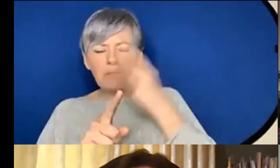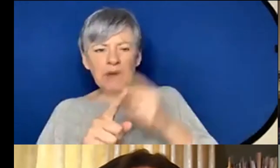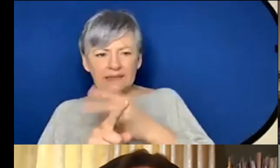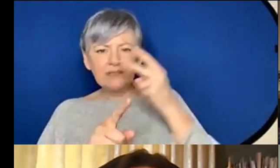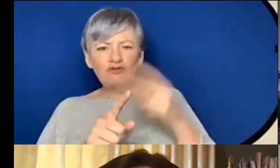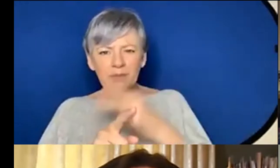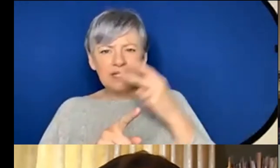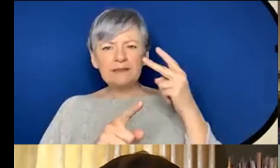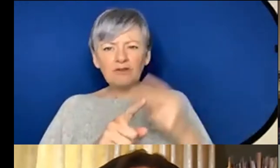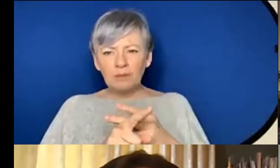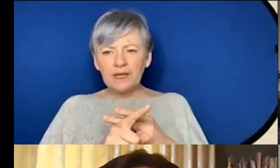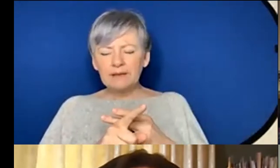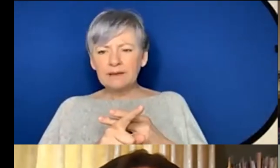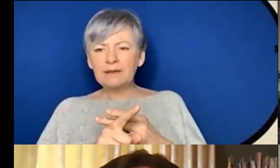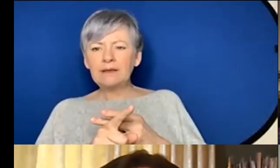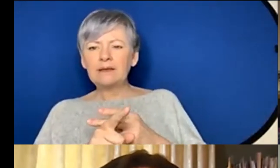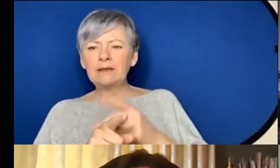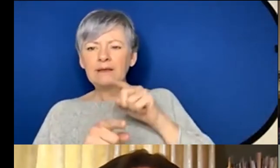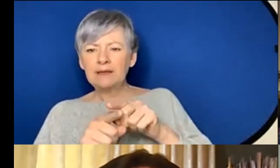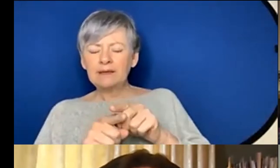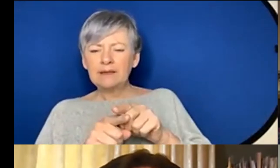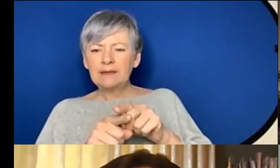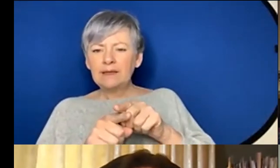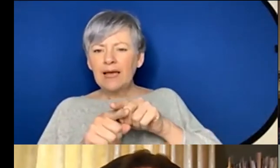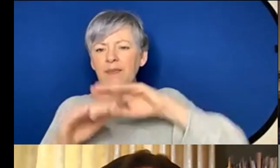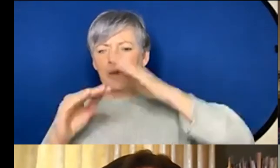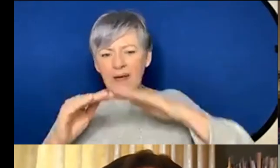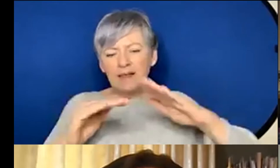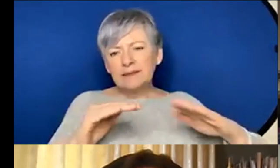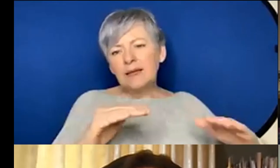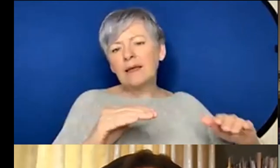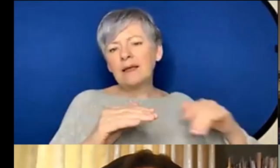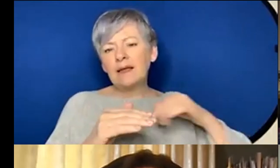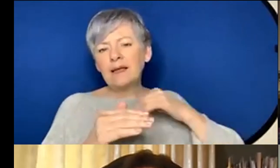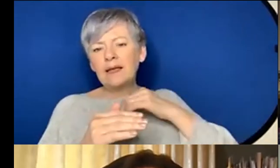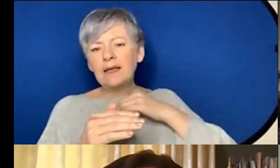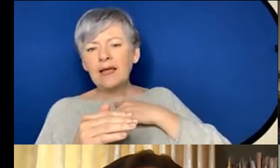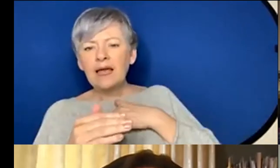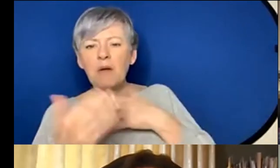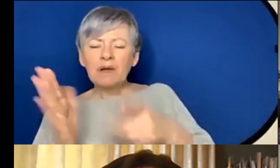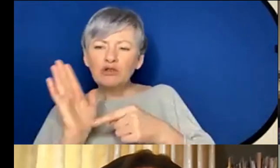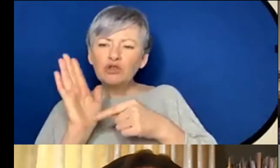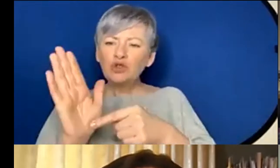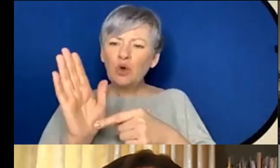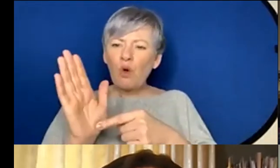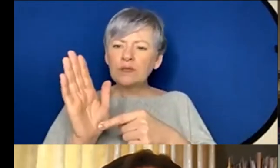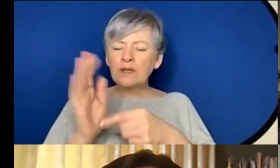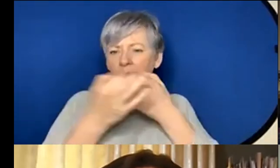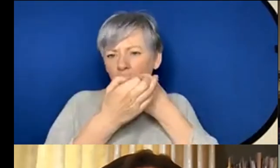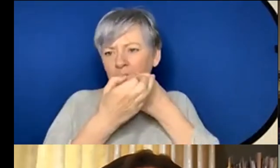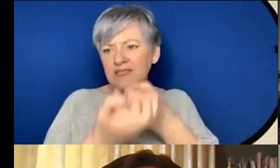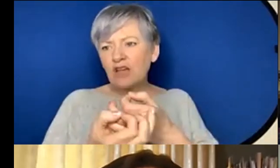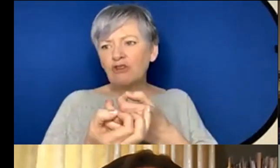same sort of melody I mean I sort of there's an all there's another autistic trait now it basically shows what demonstrates like obsession often I keep